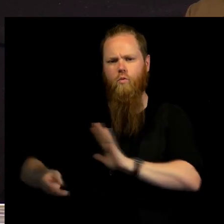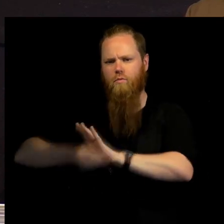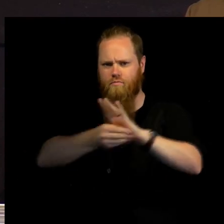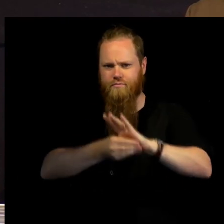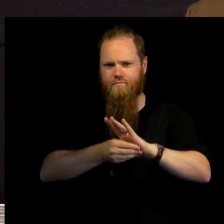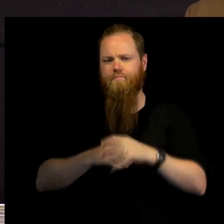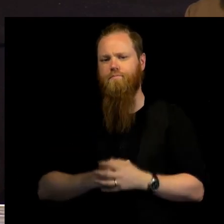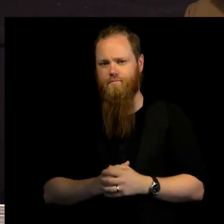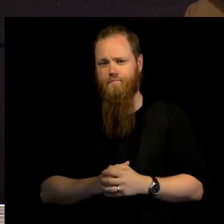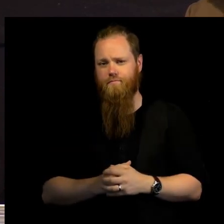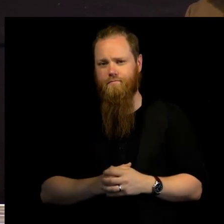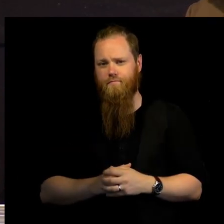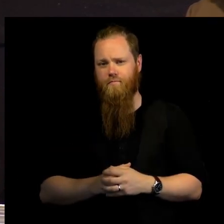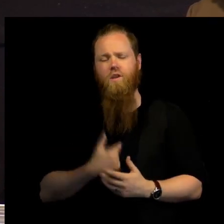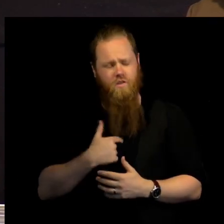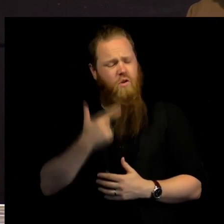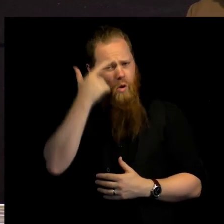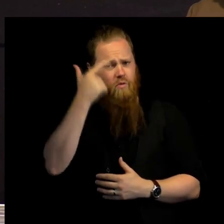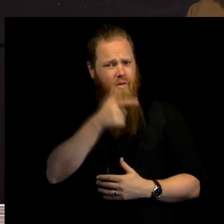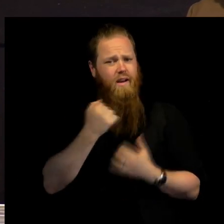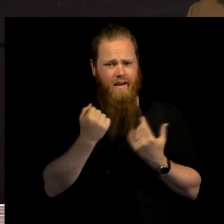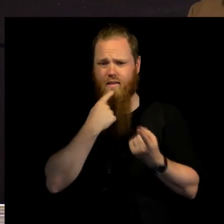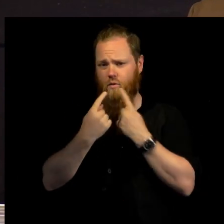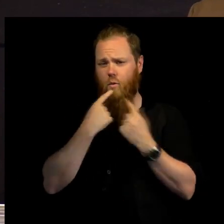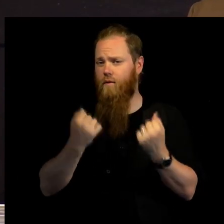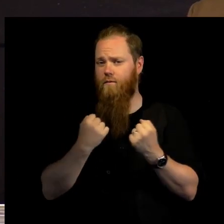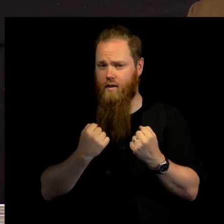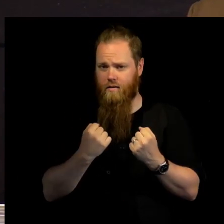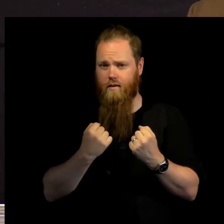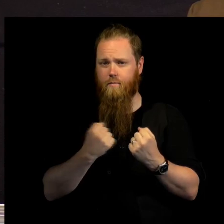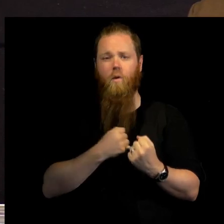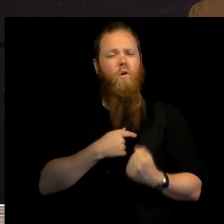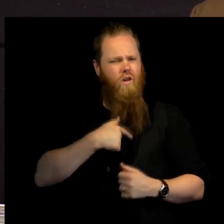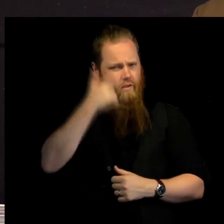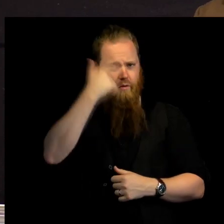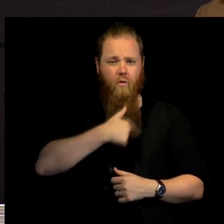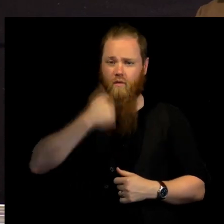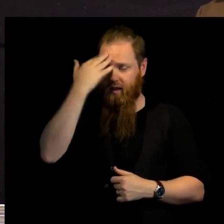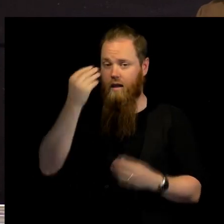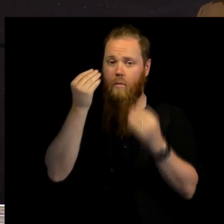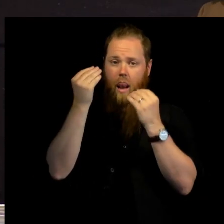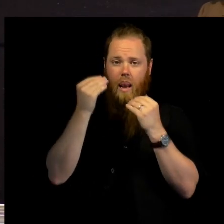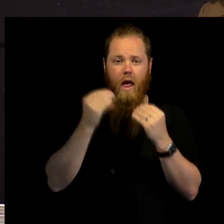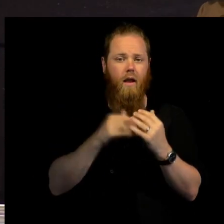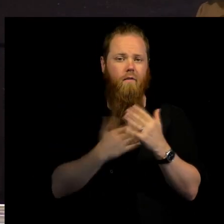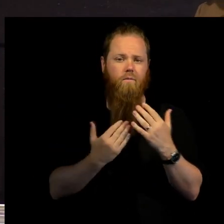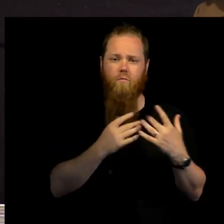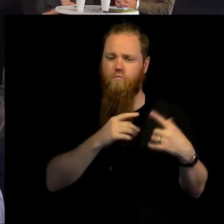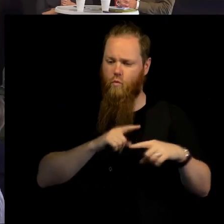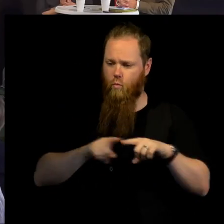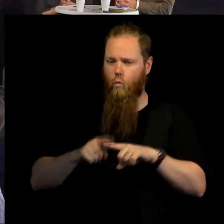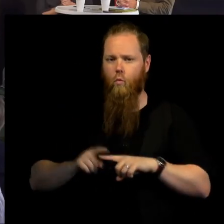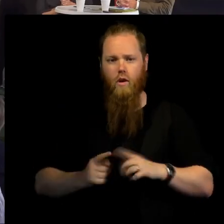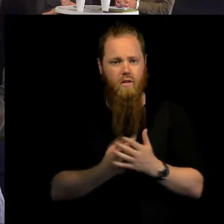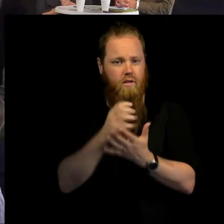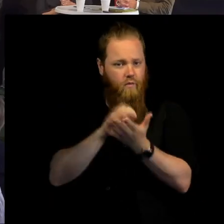So, yes, I think that the discussion certainly is very important. And I think we can learn from different situations that we